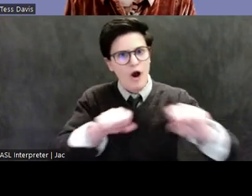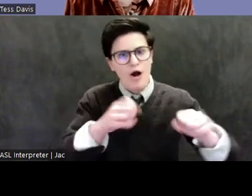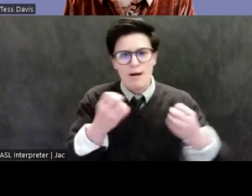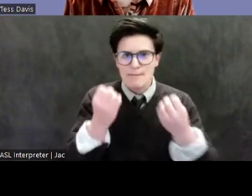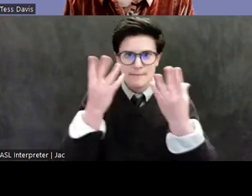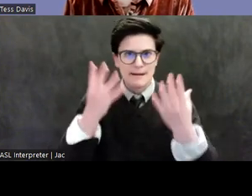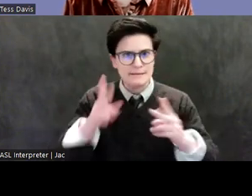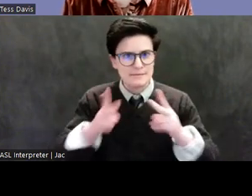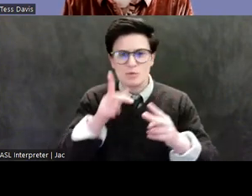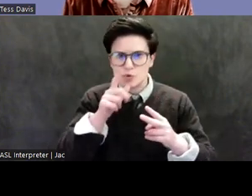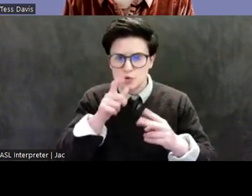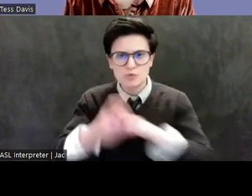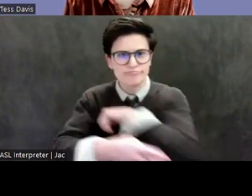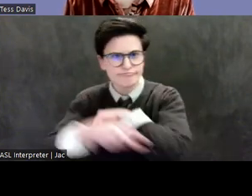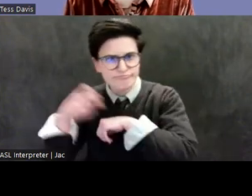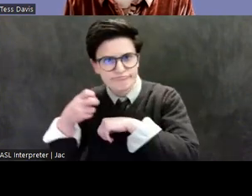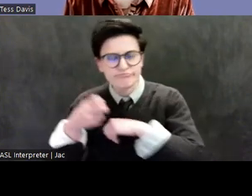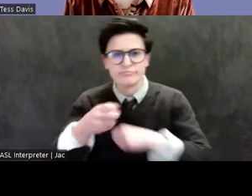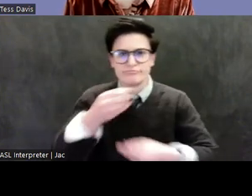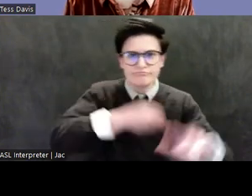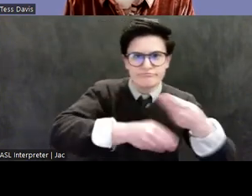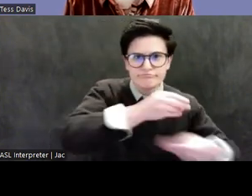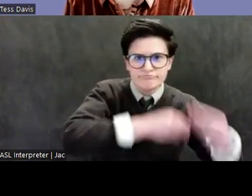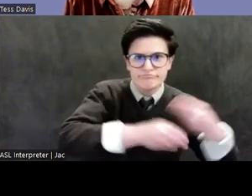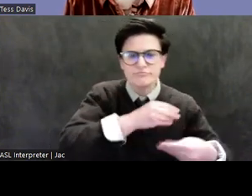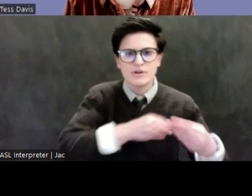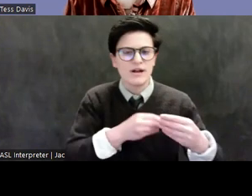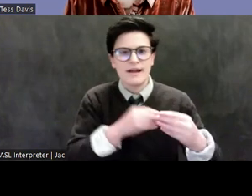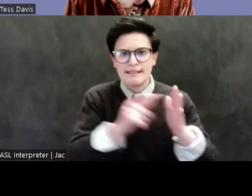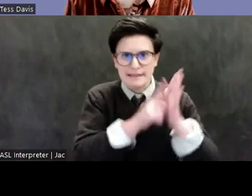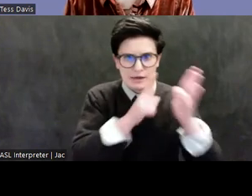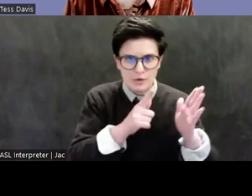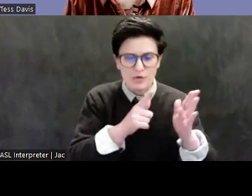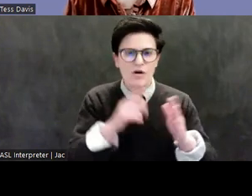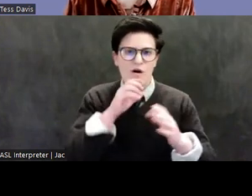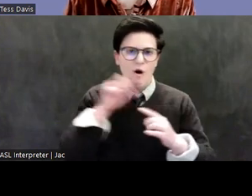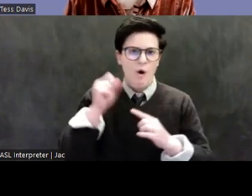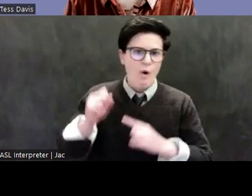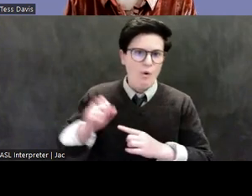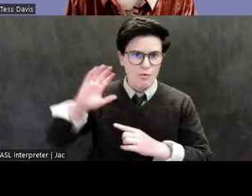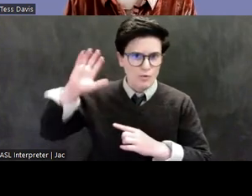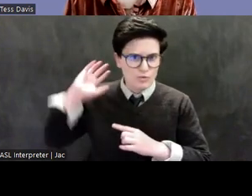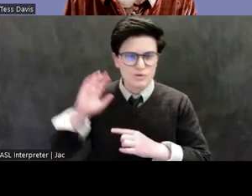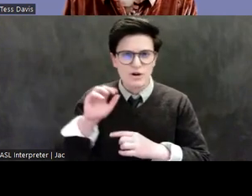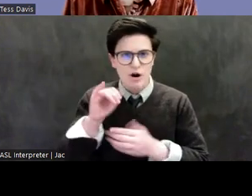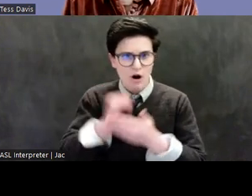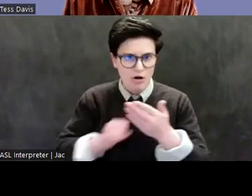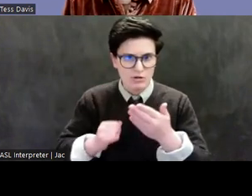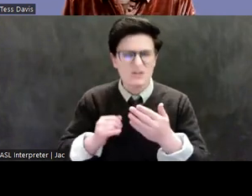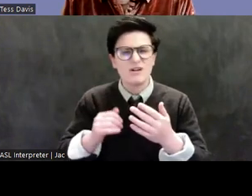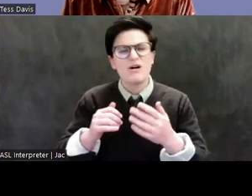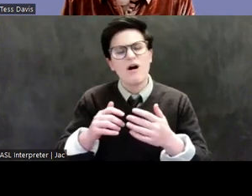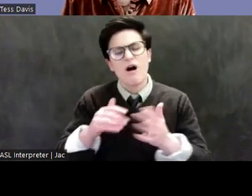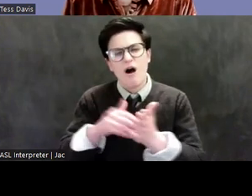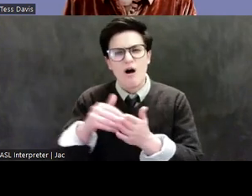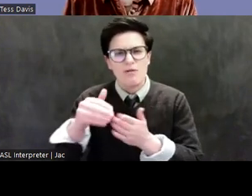and confiscated hundreds of millions of dollars worth of ancient art, much of which comes from Asia. The